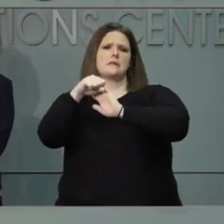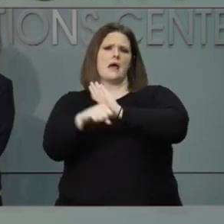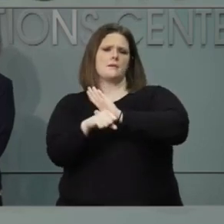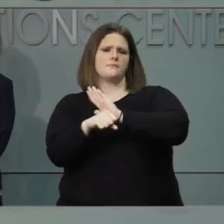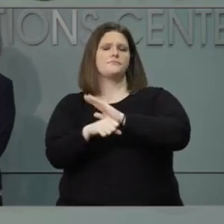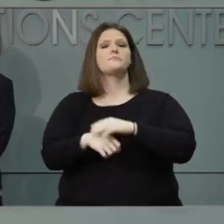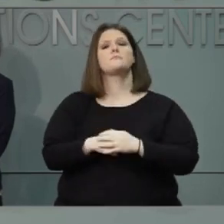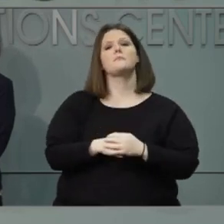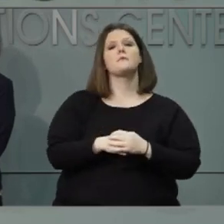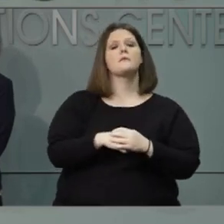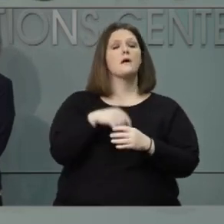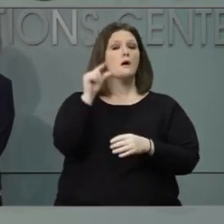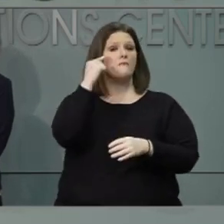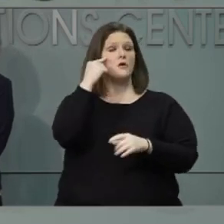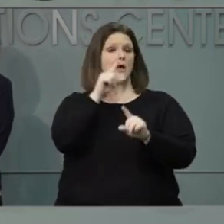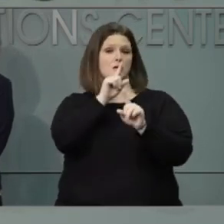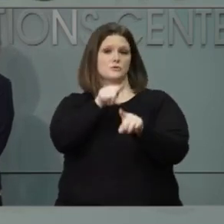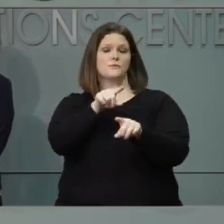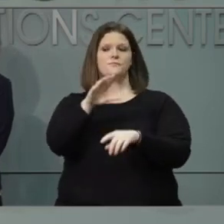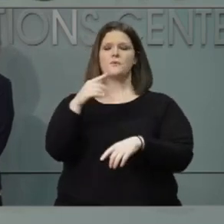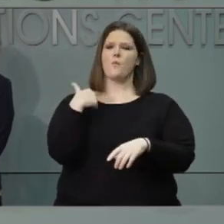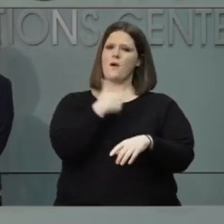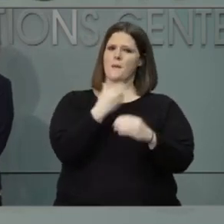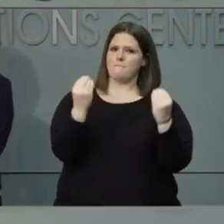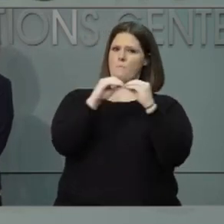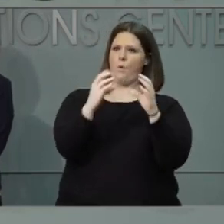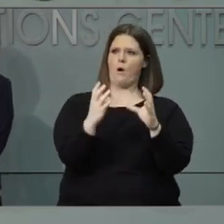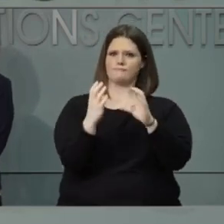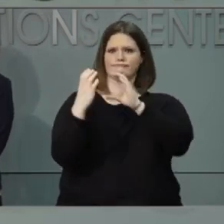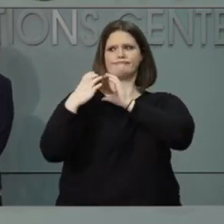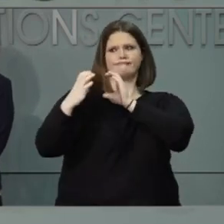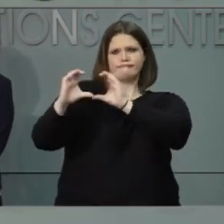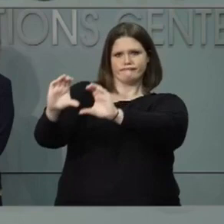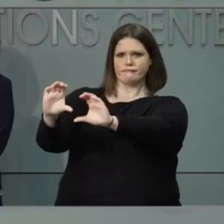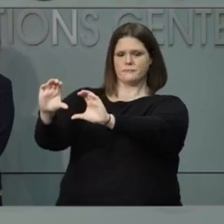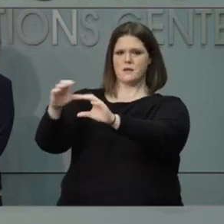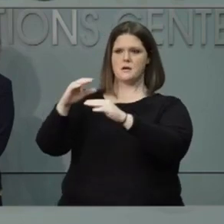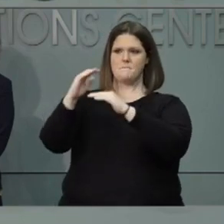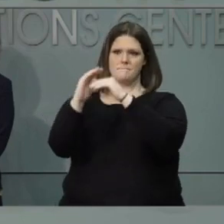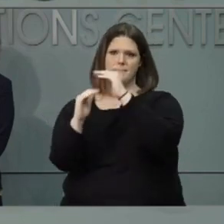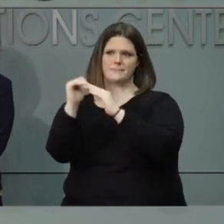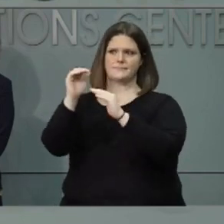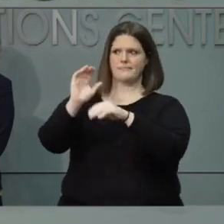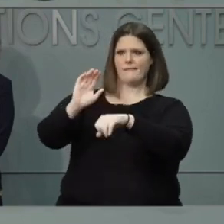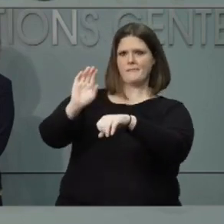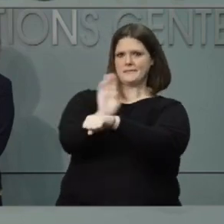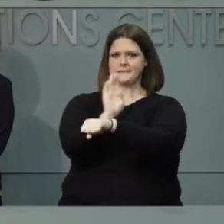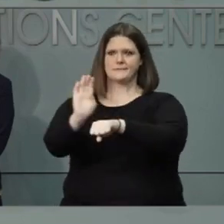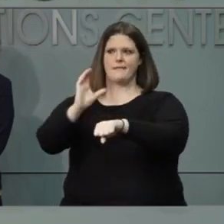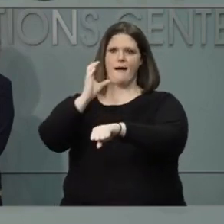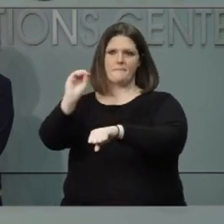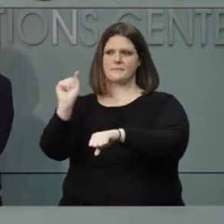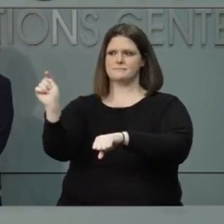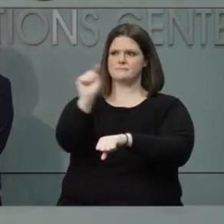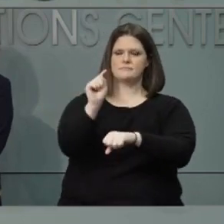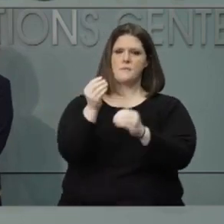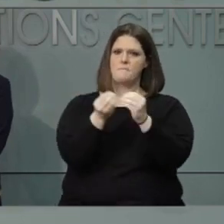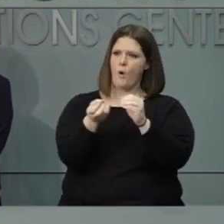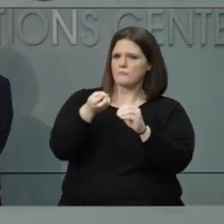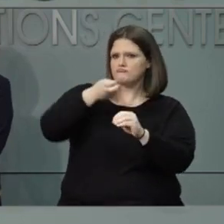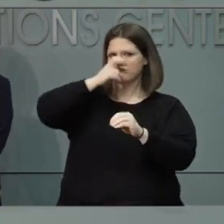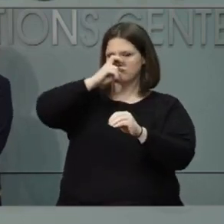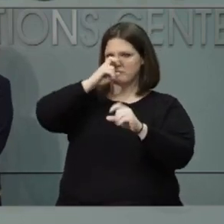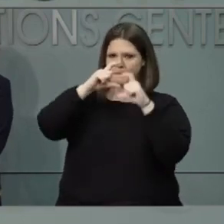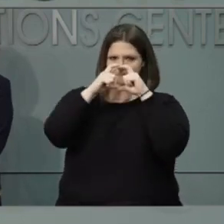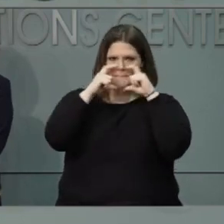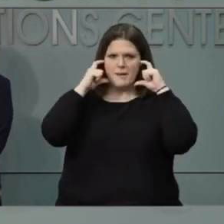responsibility on retailers to enforce the mask mandate in their stores. And we are